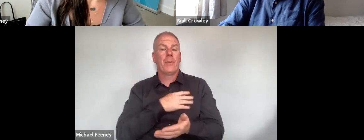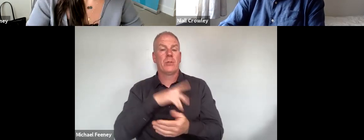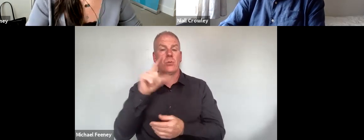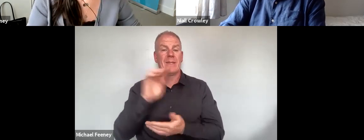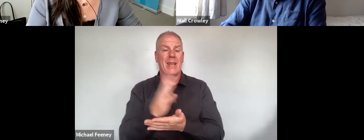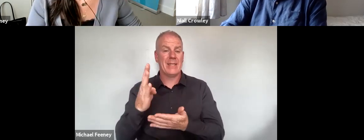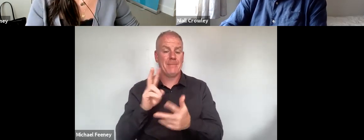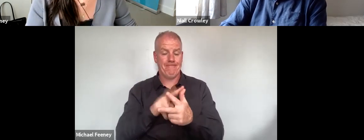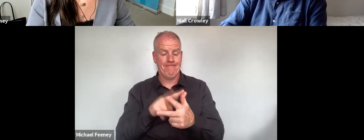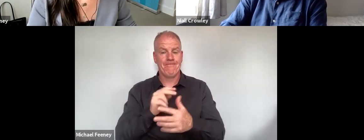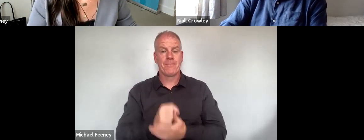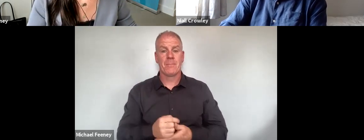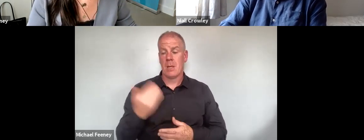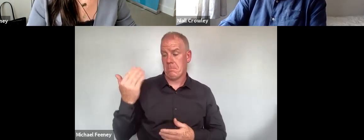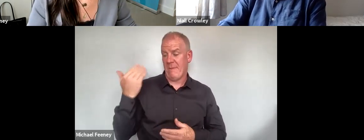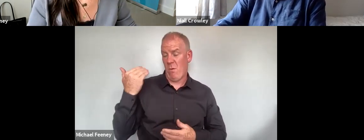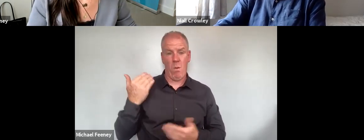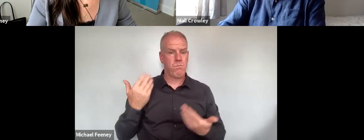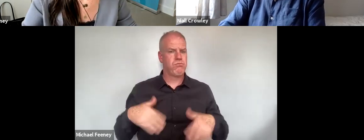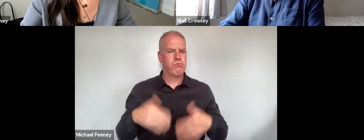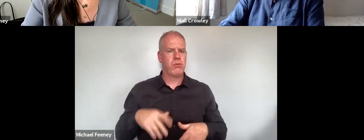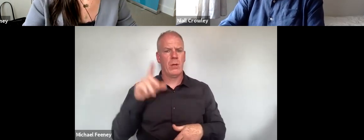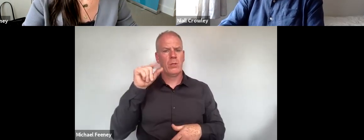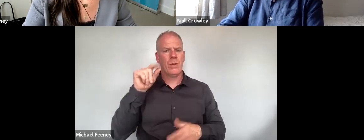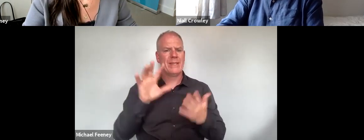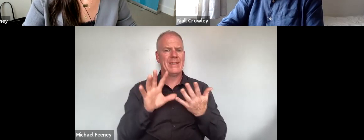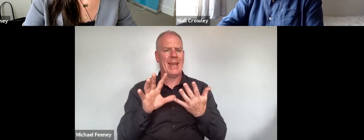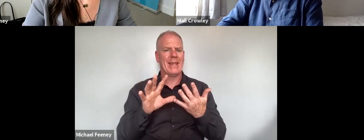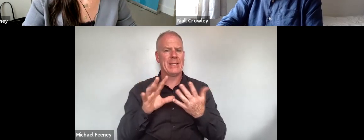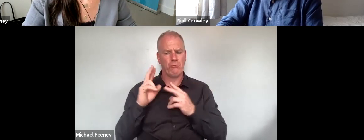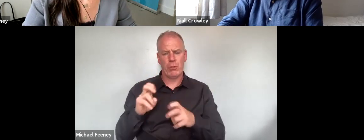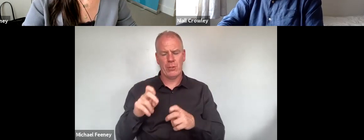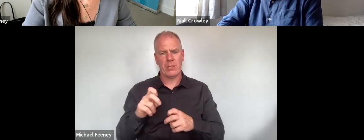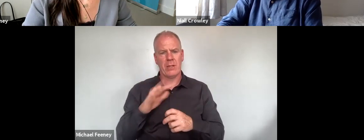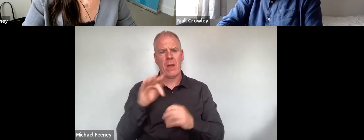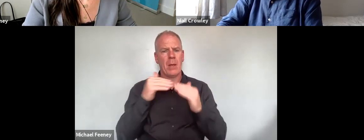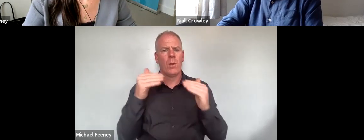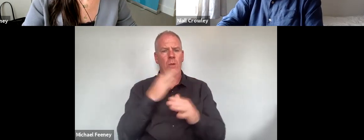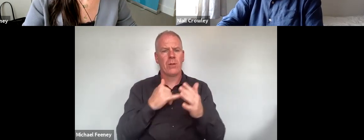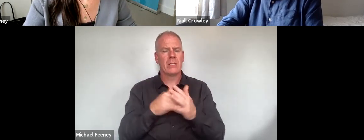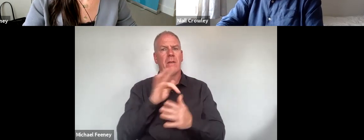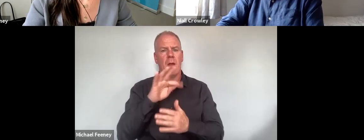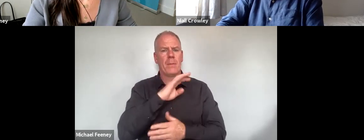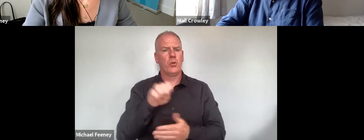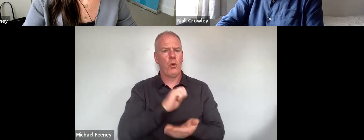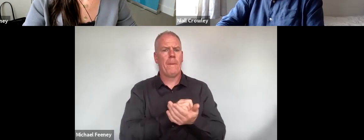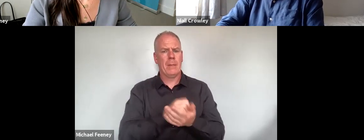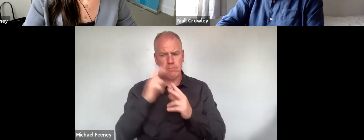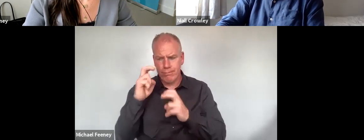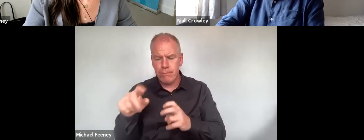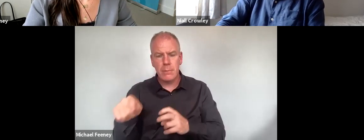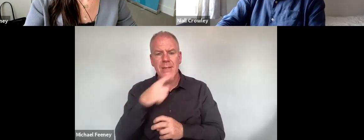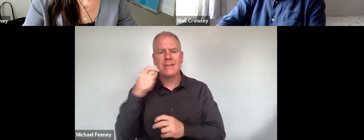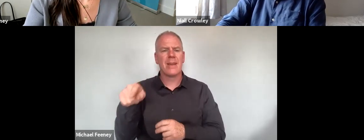Going back a bit before that, though, a 2010 study of equality bodies commissioned by the European Commission valuably